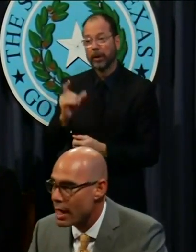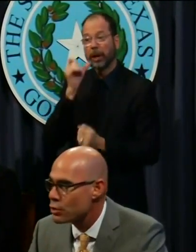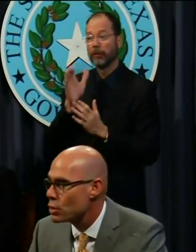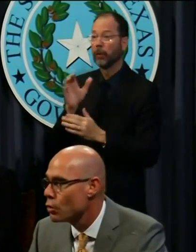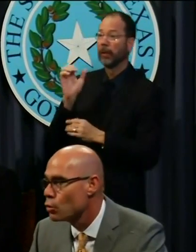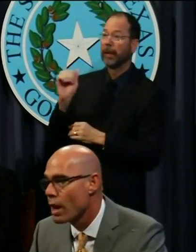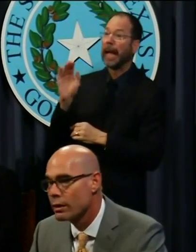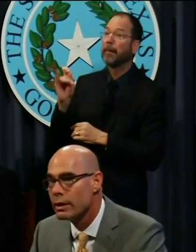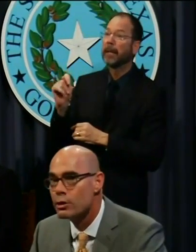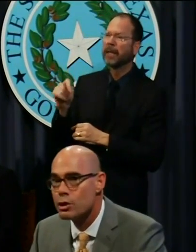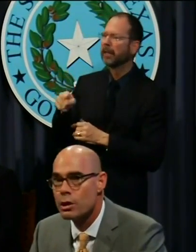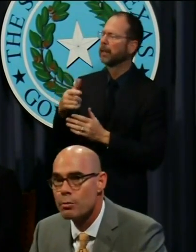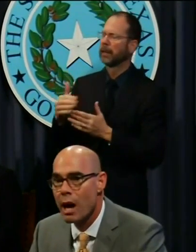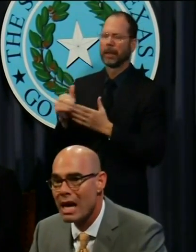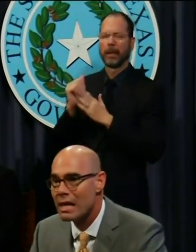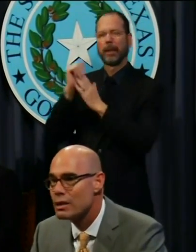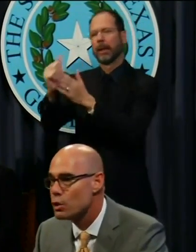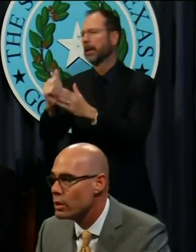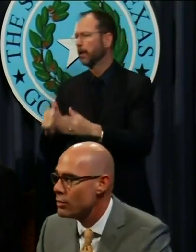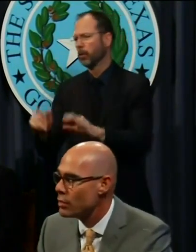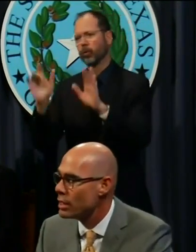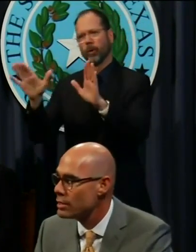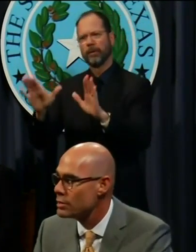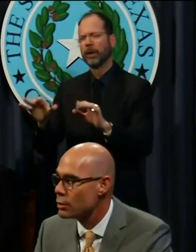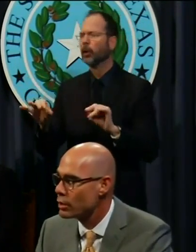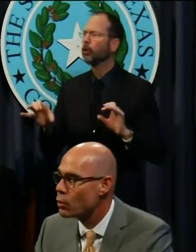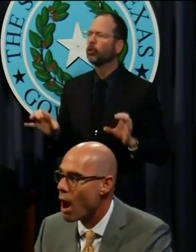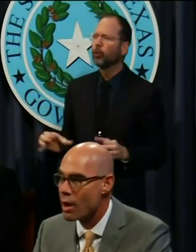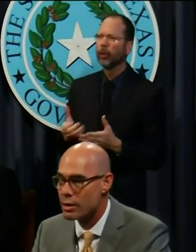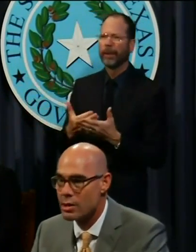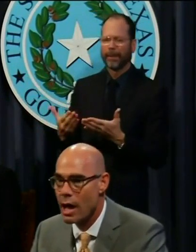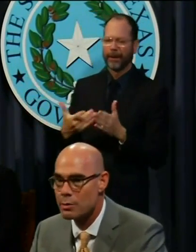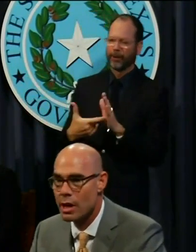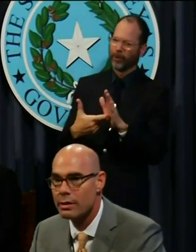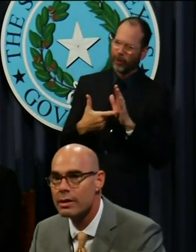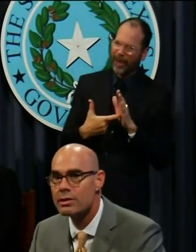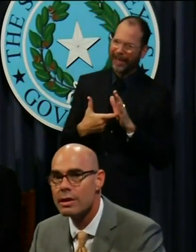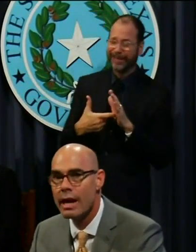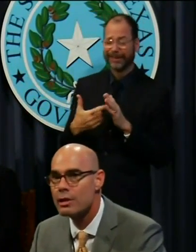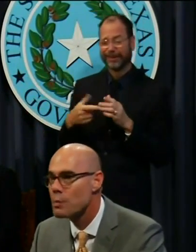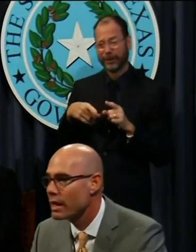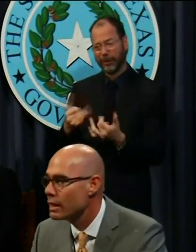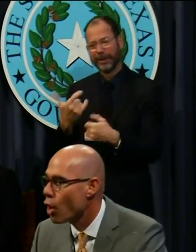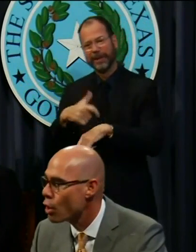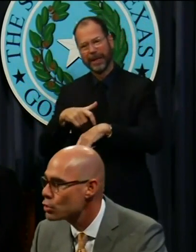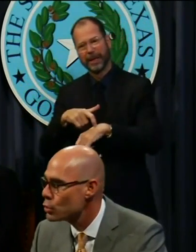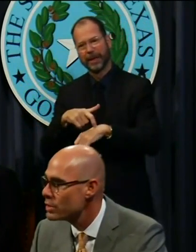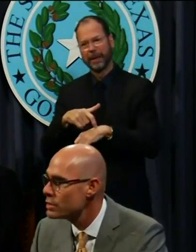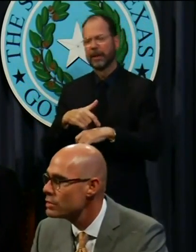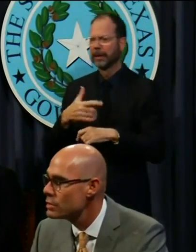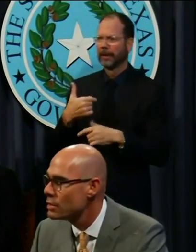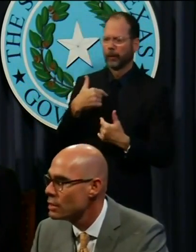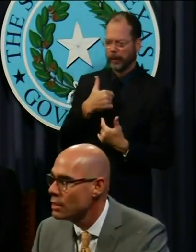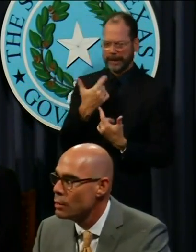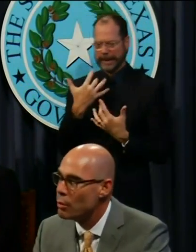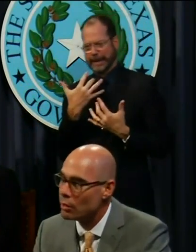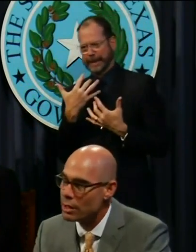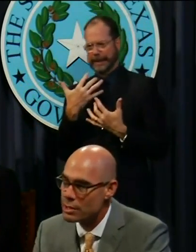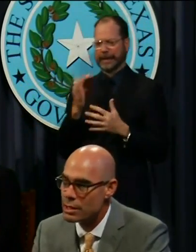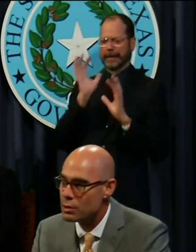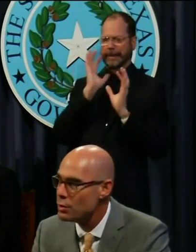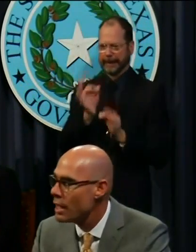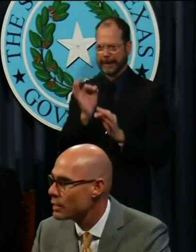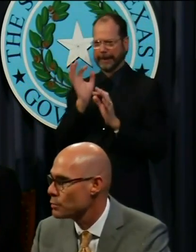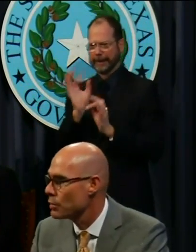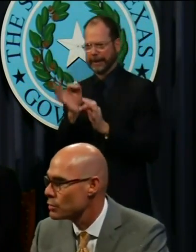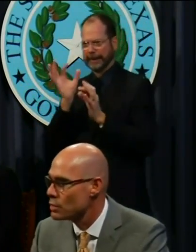has shown great leadership by doing things that are required in times like this. And that is making hard choices, but